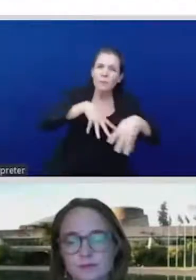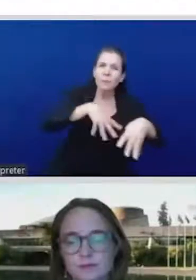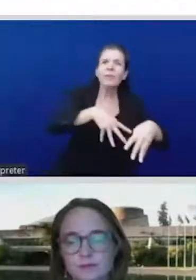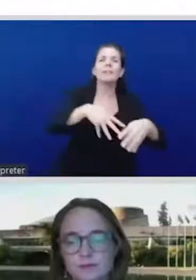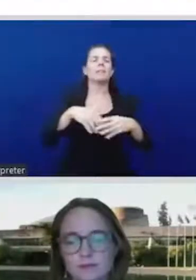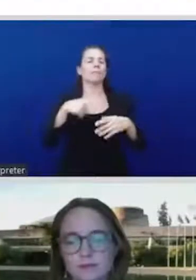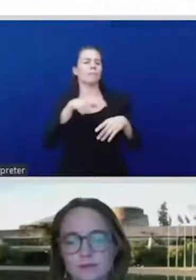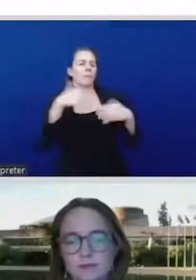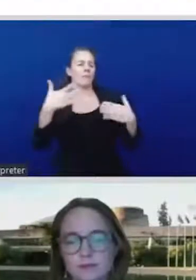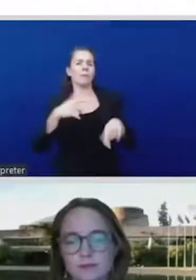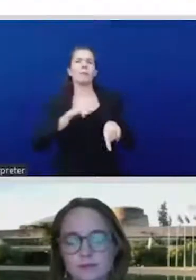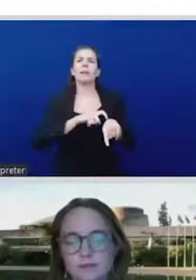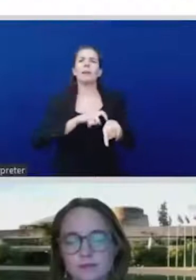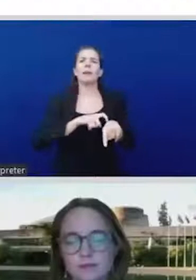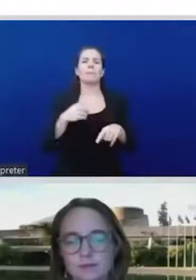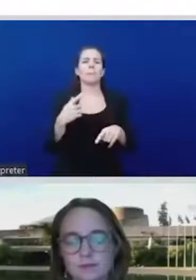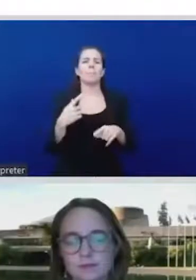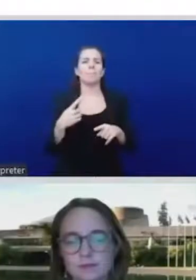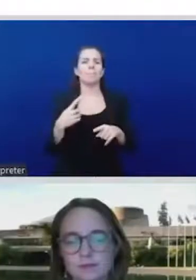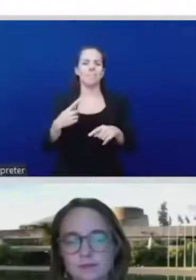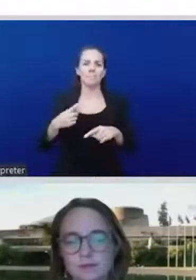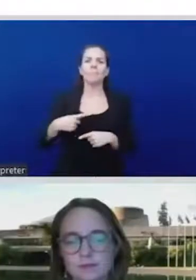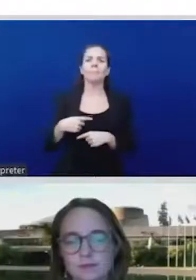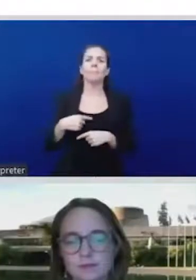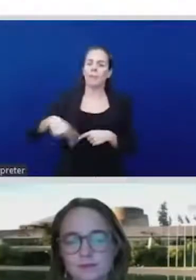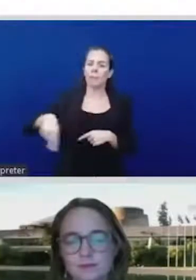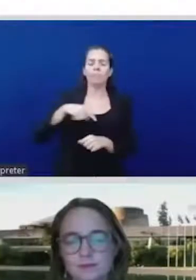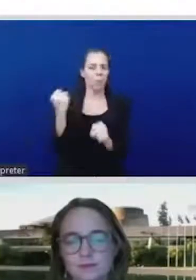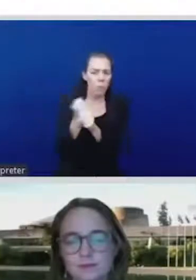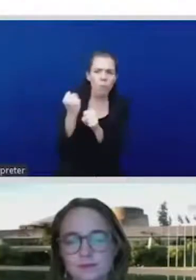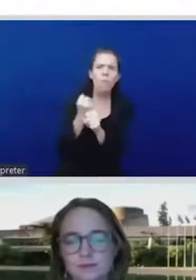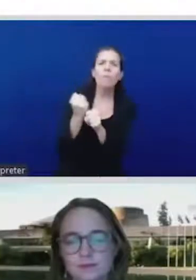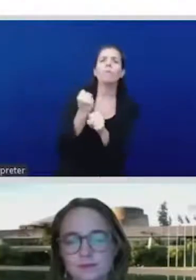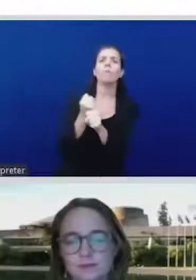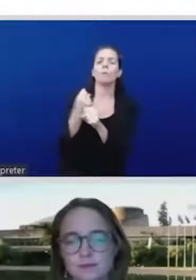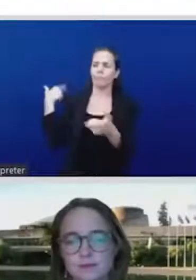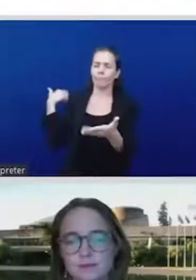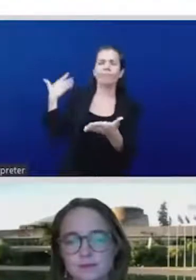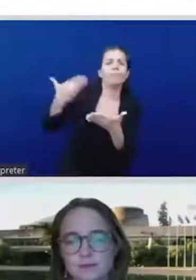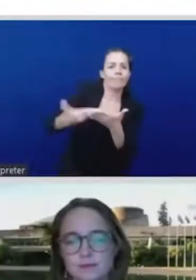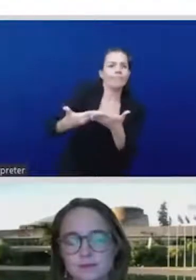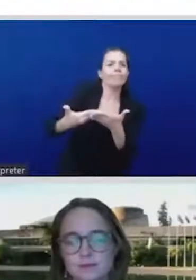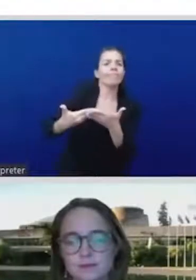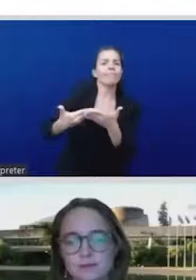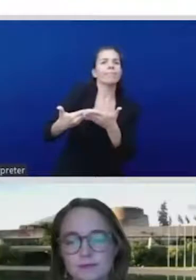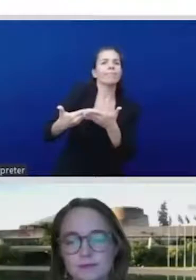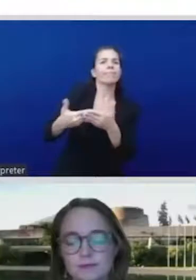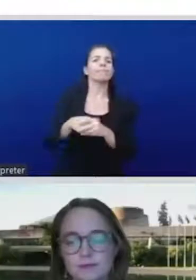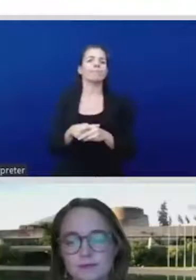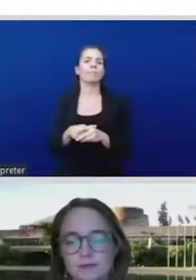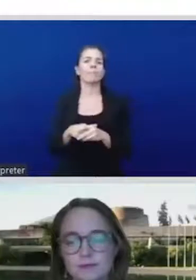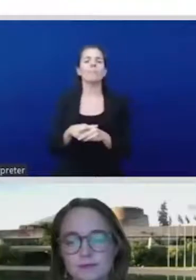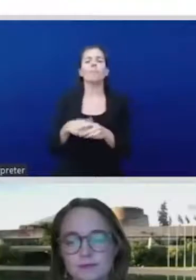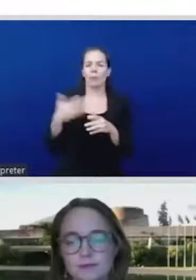So now we are in a different moment. We are discussing the pandemic, but many of the issues that I'm sure you will tap on are